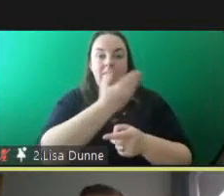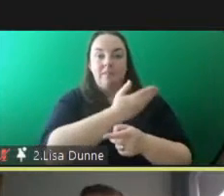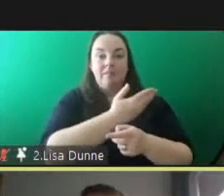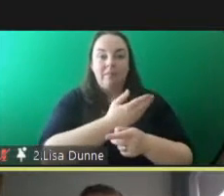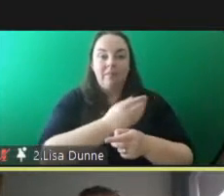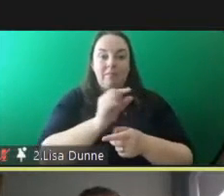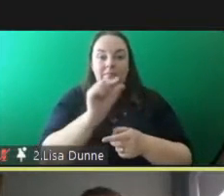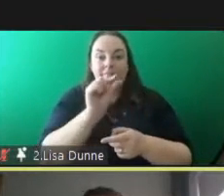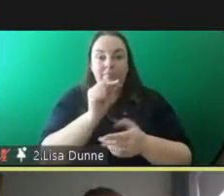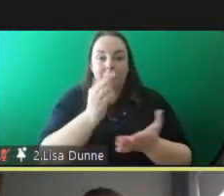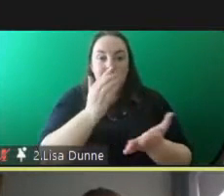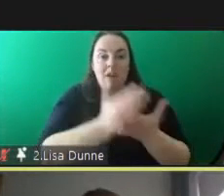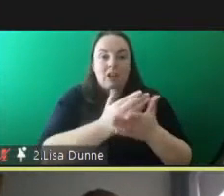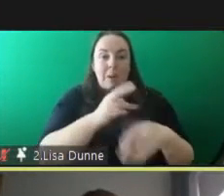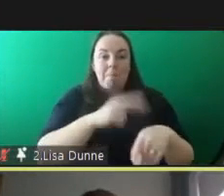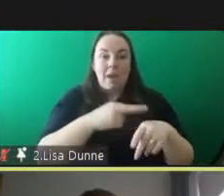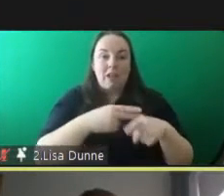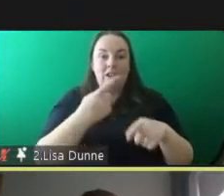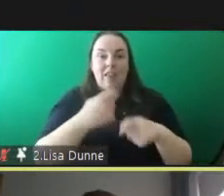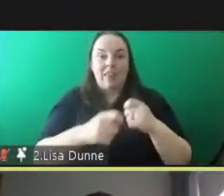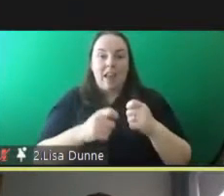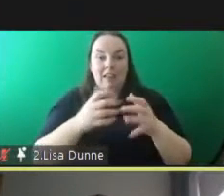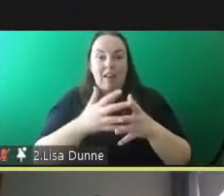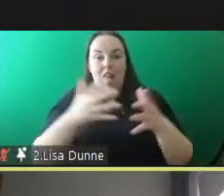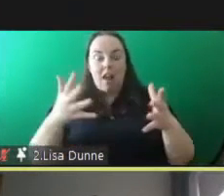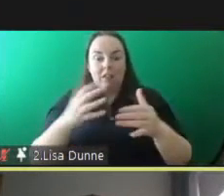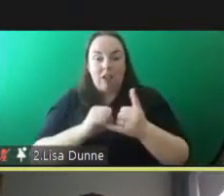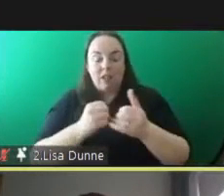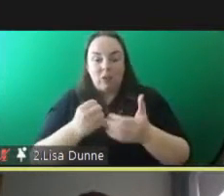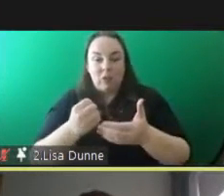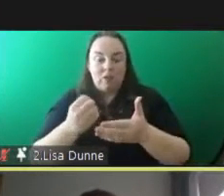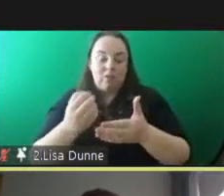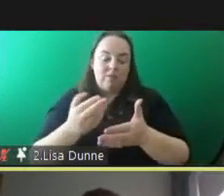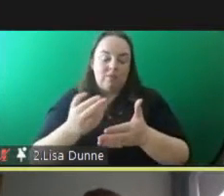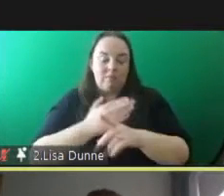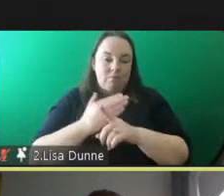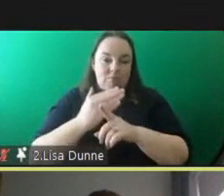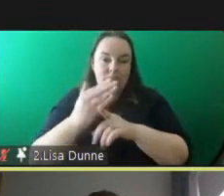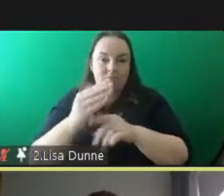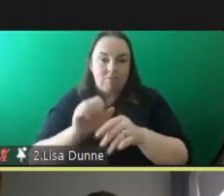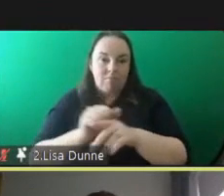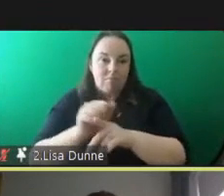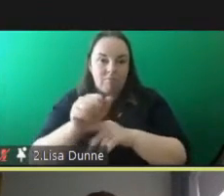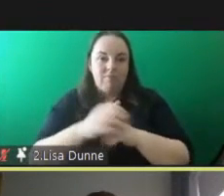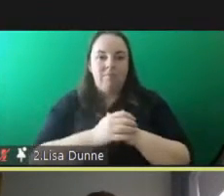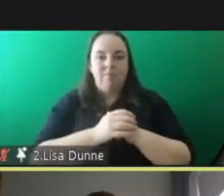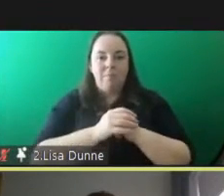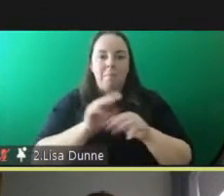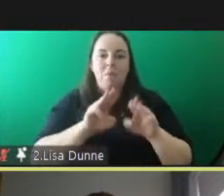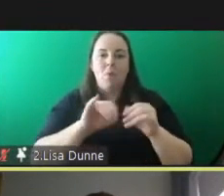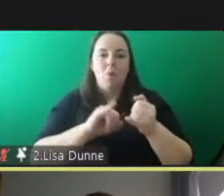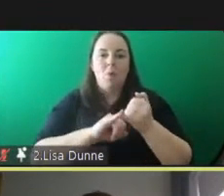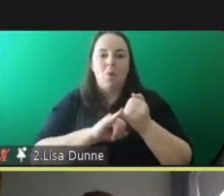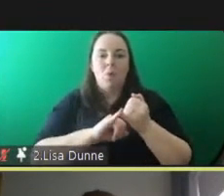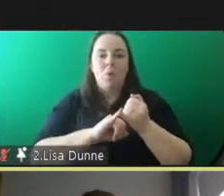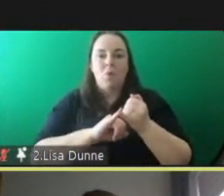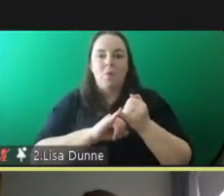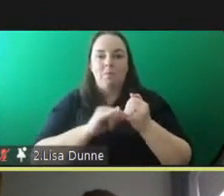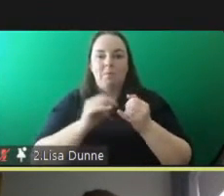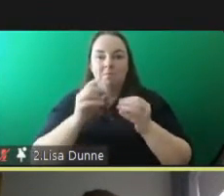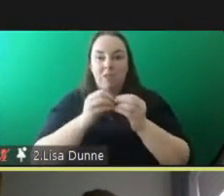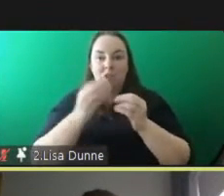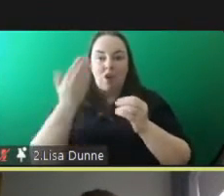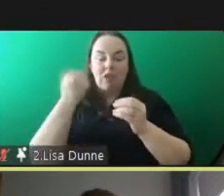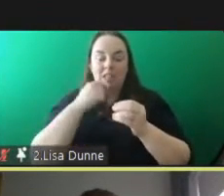a pound of cure um i know deadline and uh uh ursula in both their presentations reference the need that early